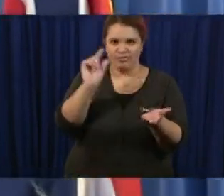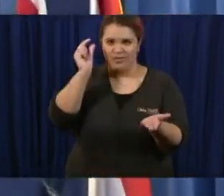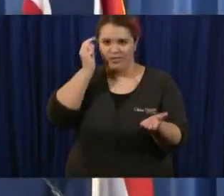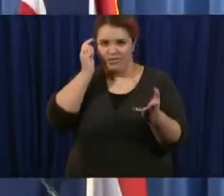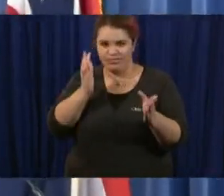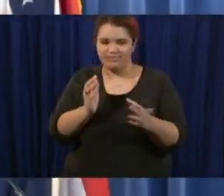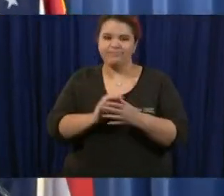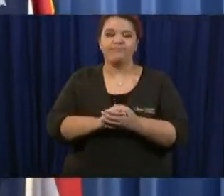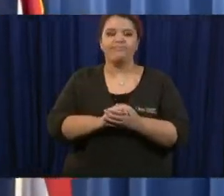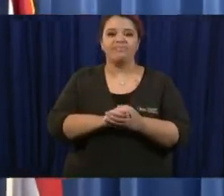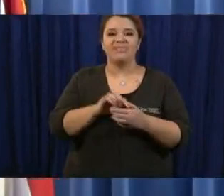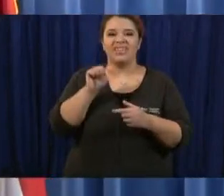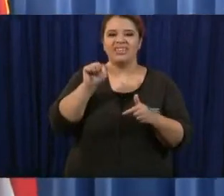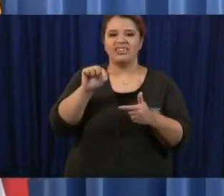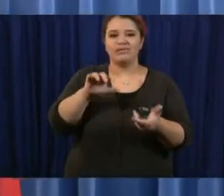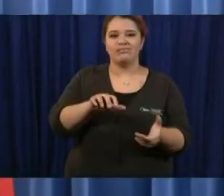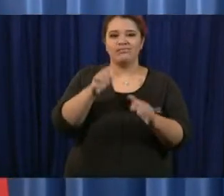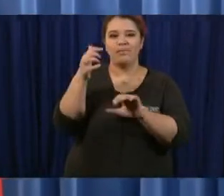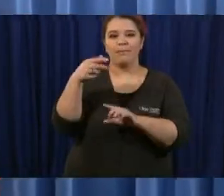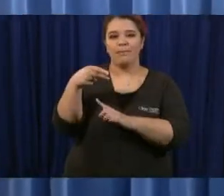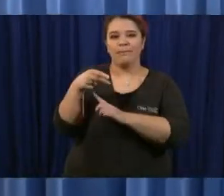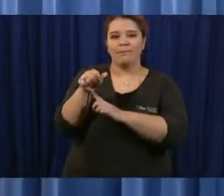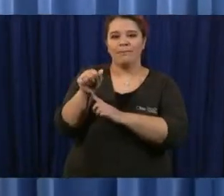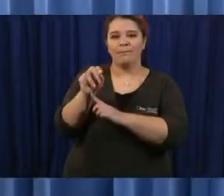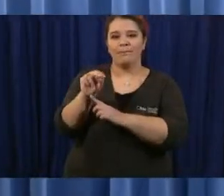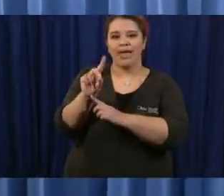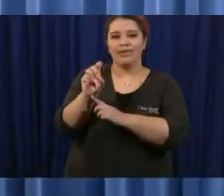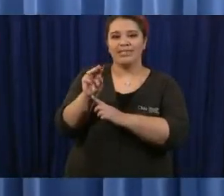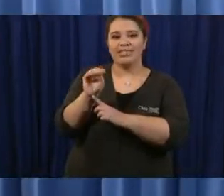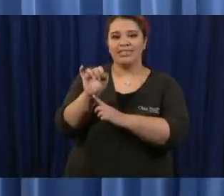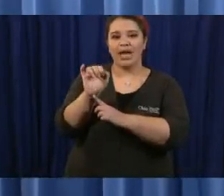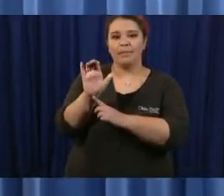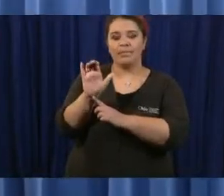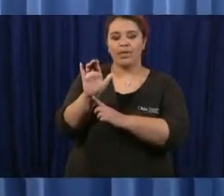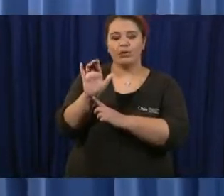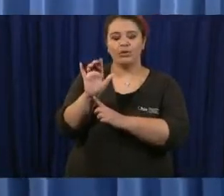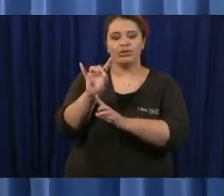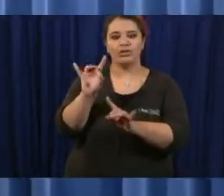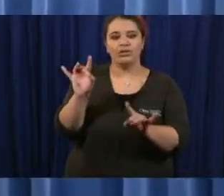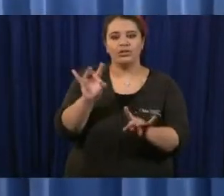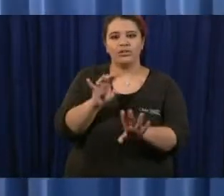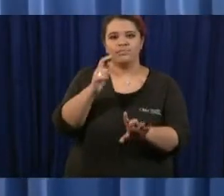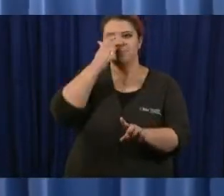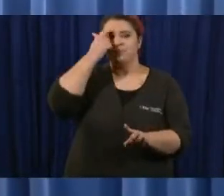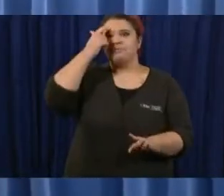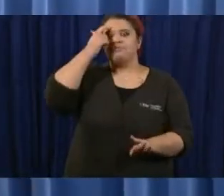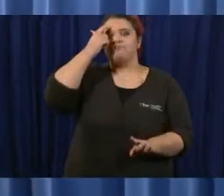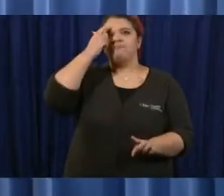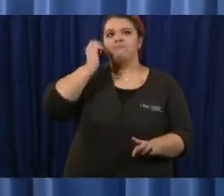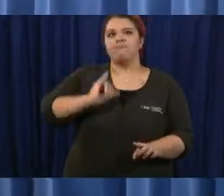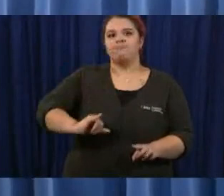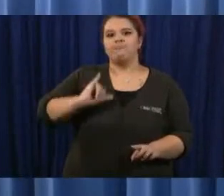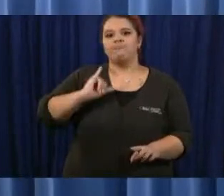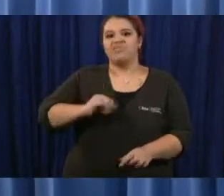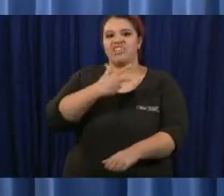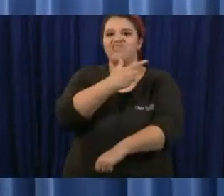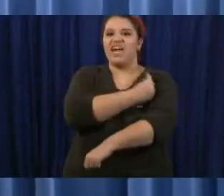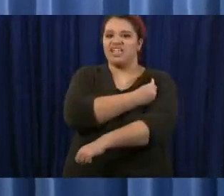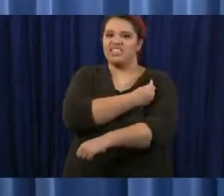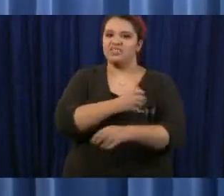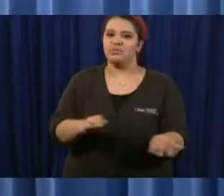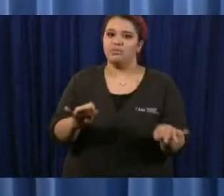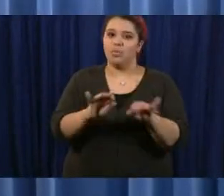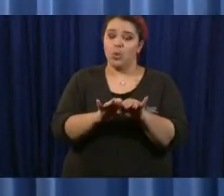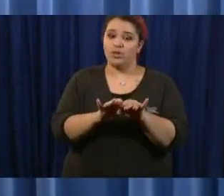is a harsh reminder of the importance of vaccines should ohio eliminate the catch-all in